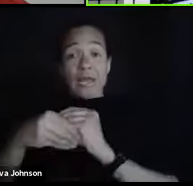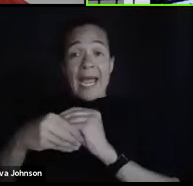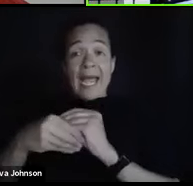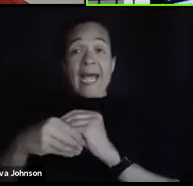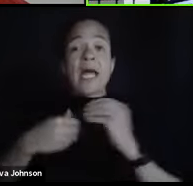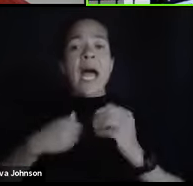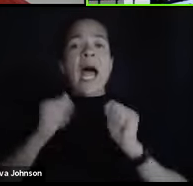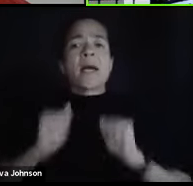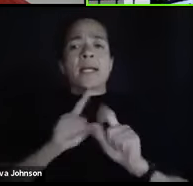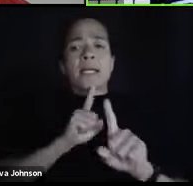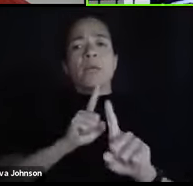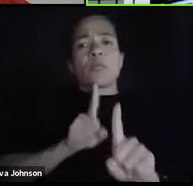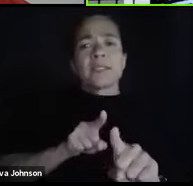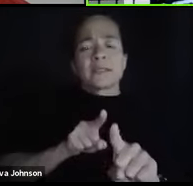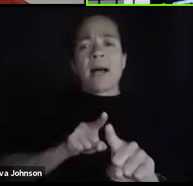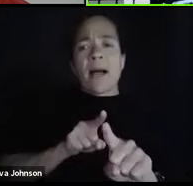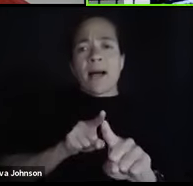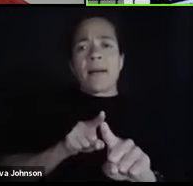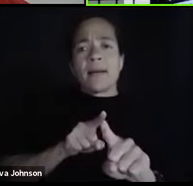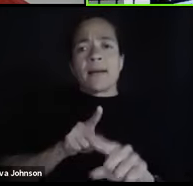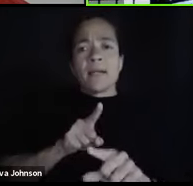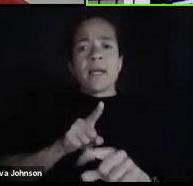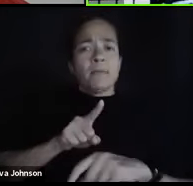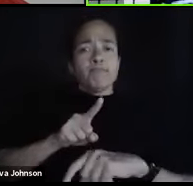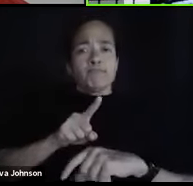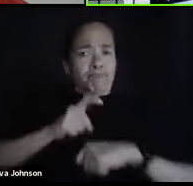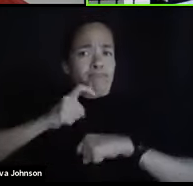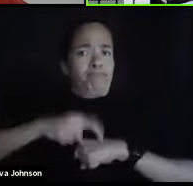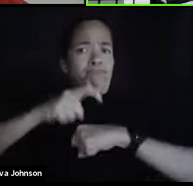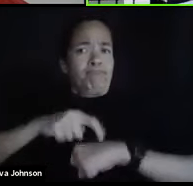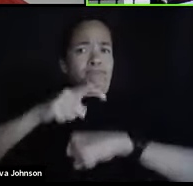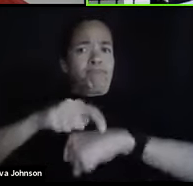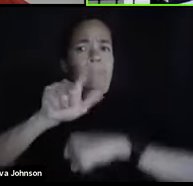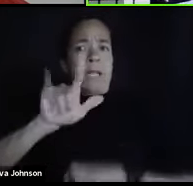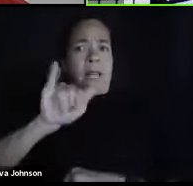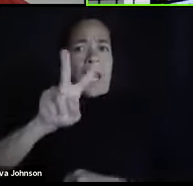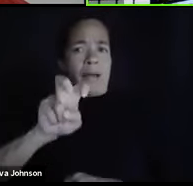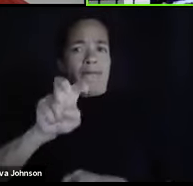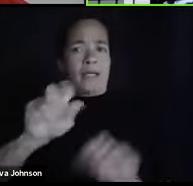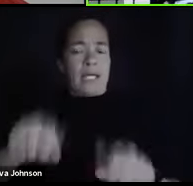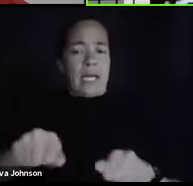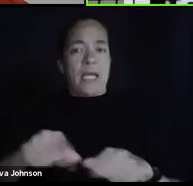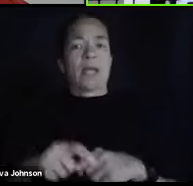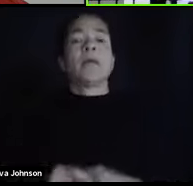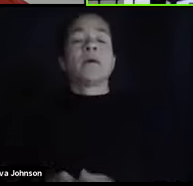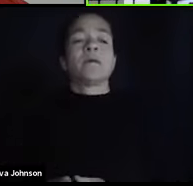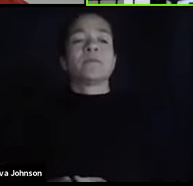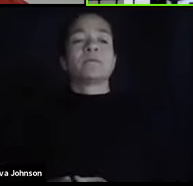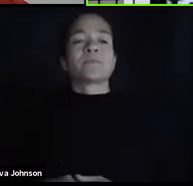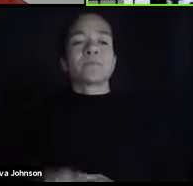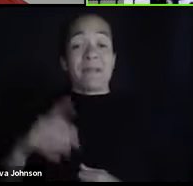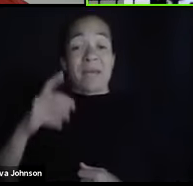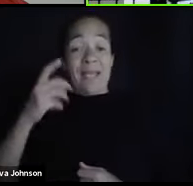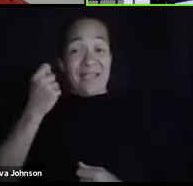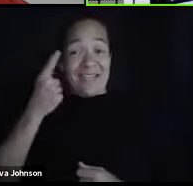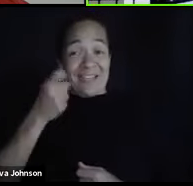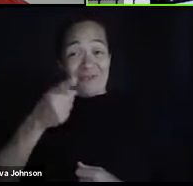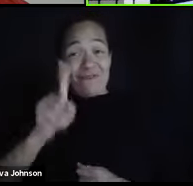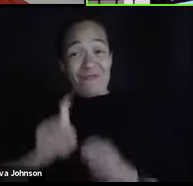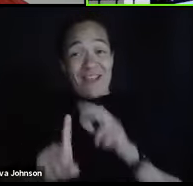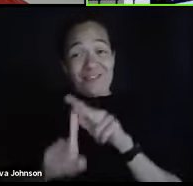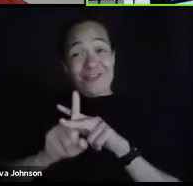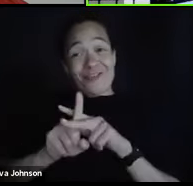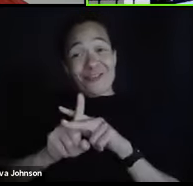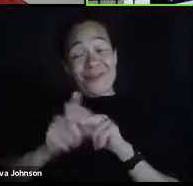respond to in real time. But you are going to have to show up. Showing up